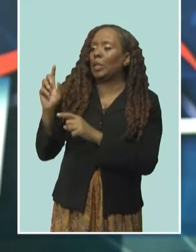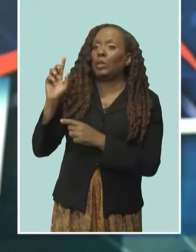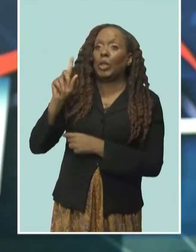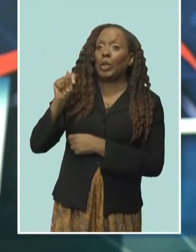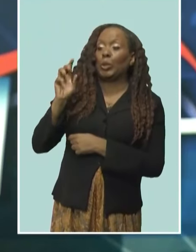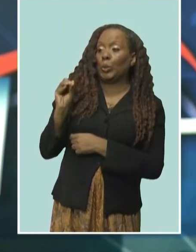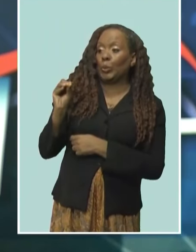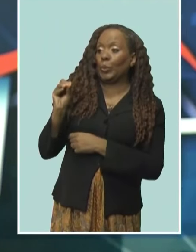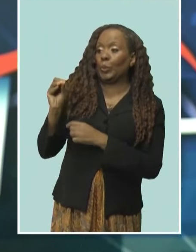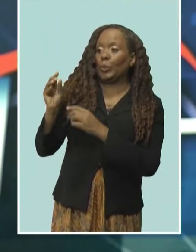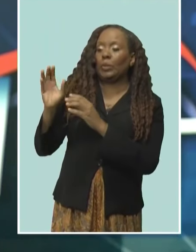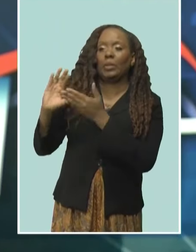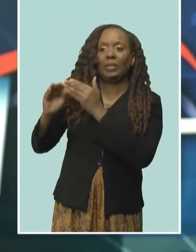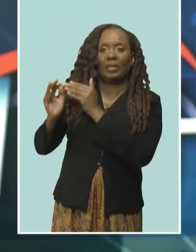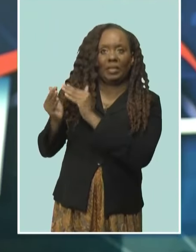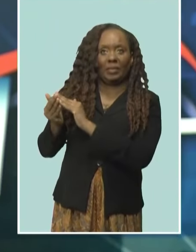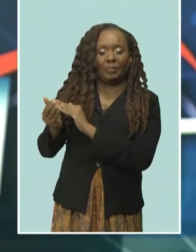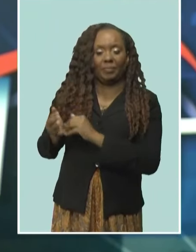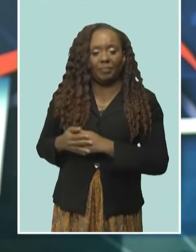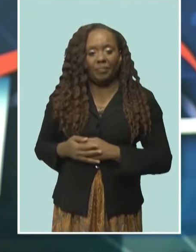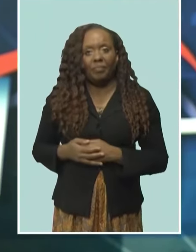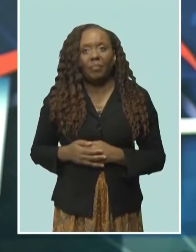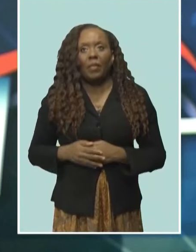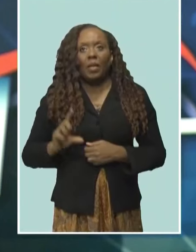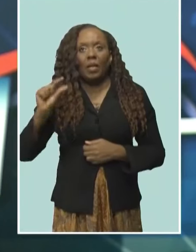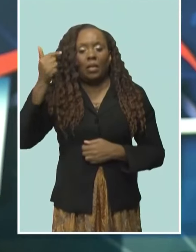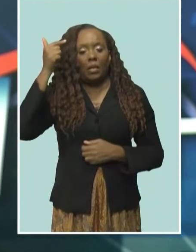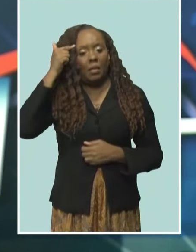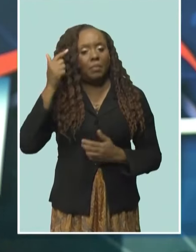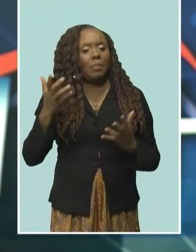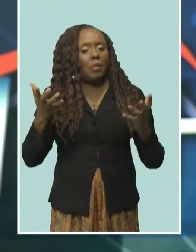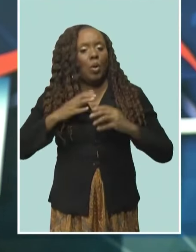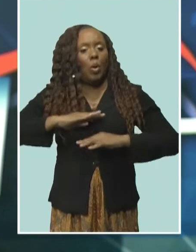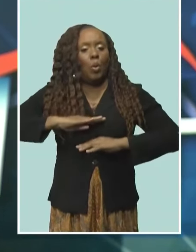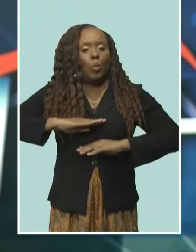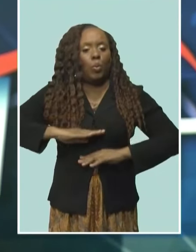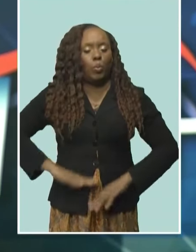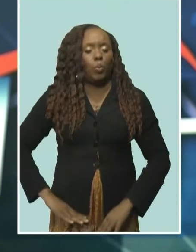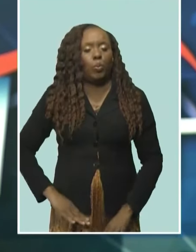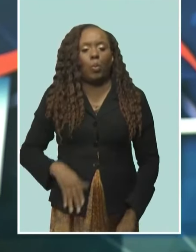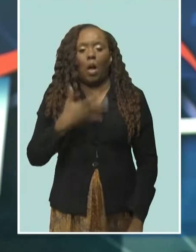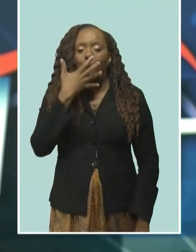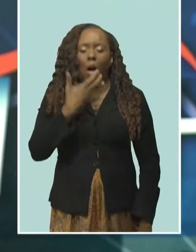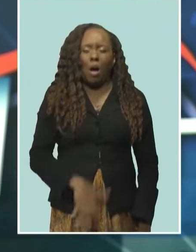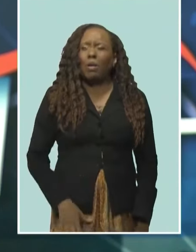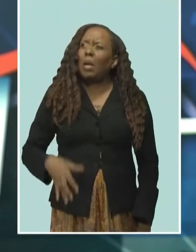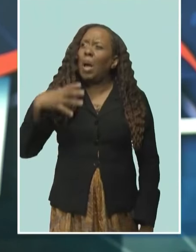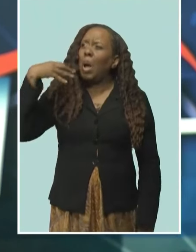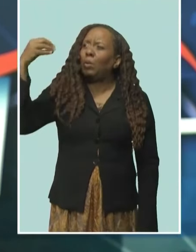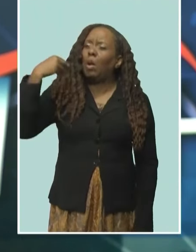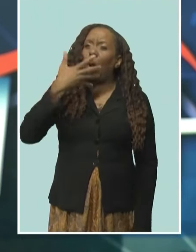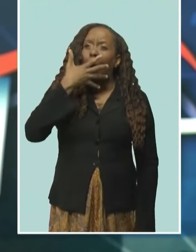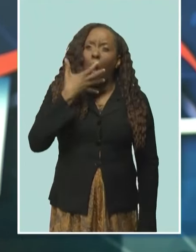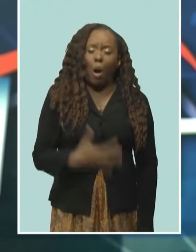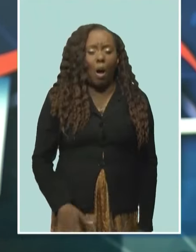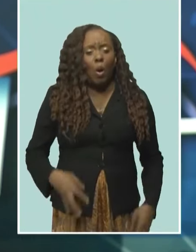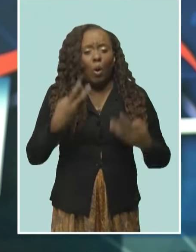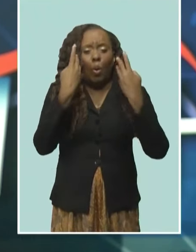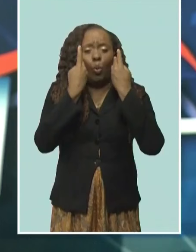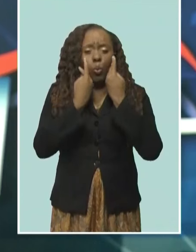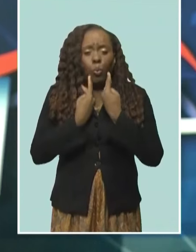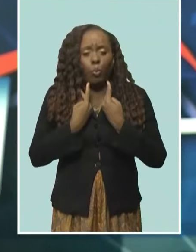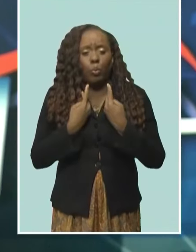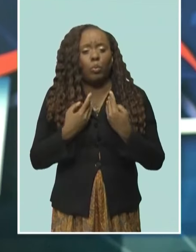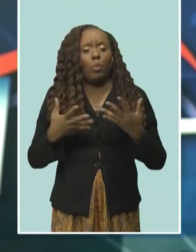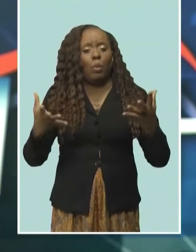Meanwhile, government is working to provide some relief from the heat for Barbadians. Prime Minister Motley announced plans to place portable